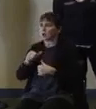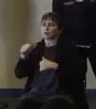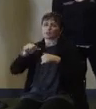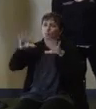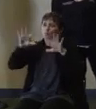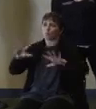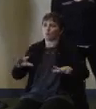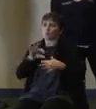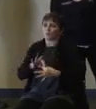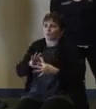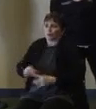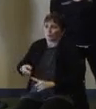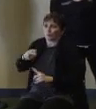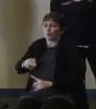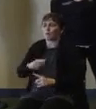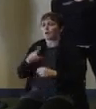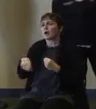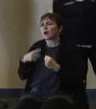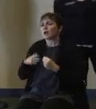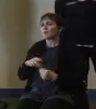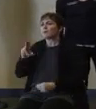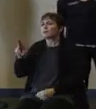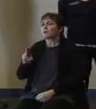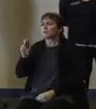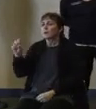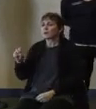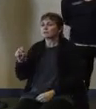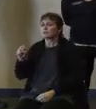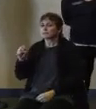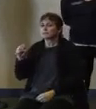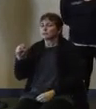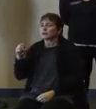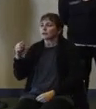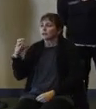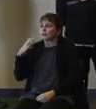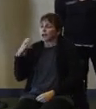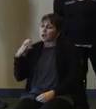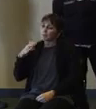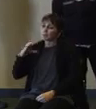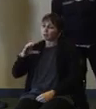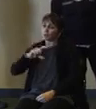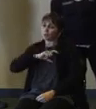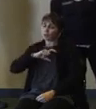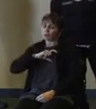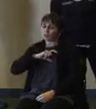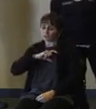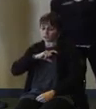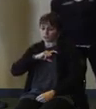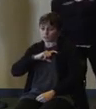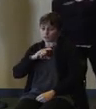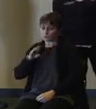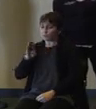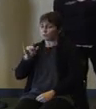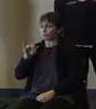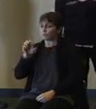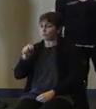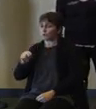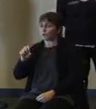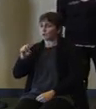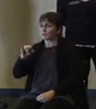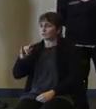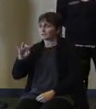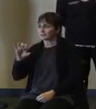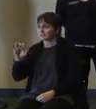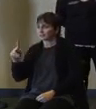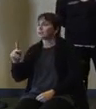matter with regard to U.S. Capitol Police Officer Brian Sicknick, who was lost in the battle